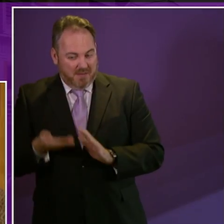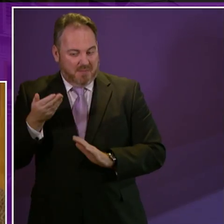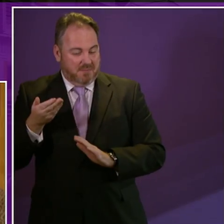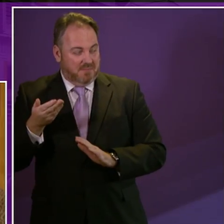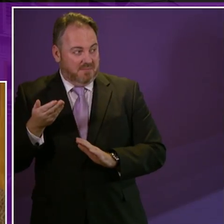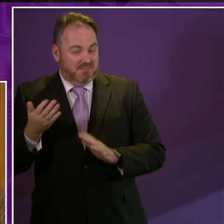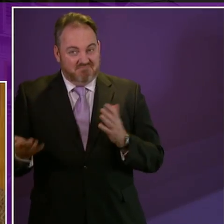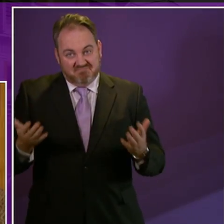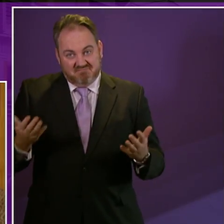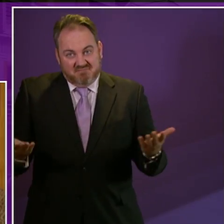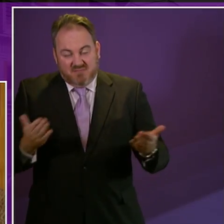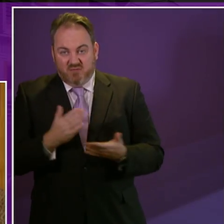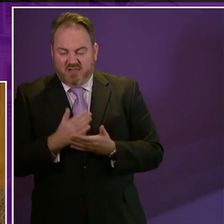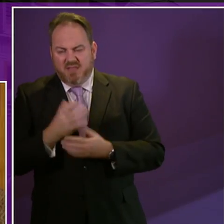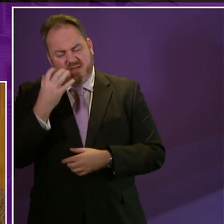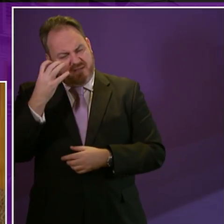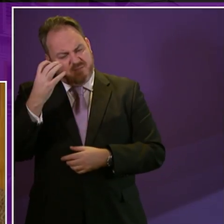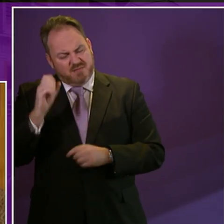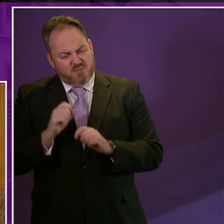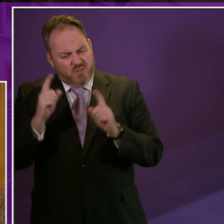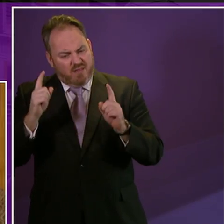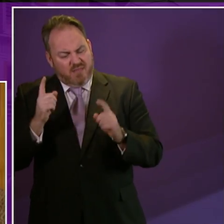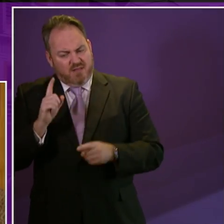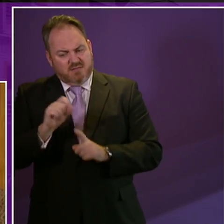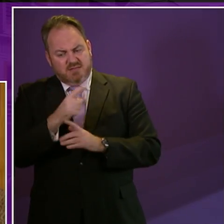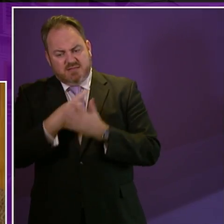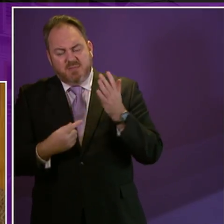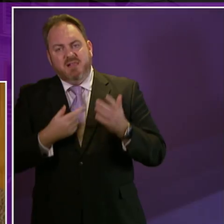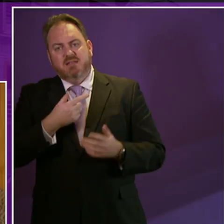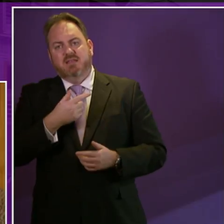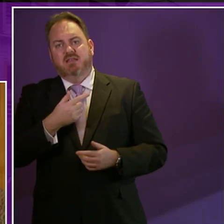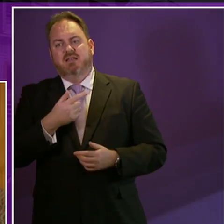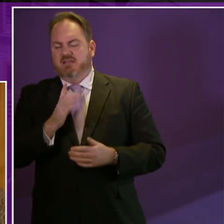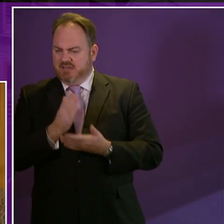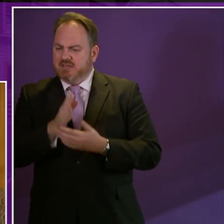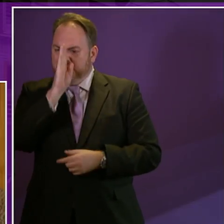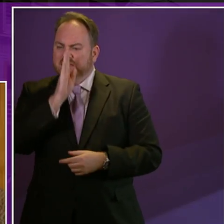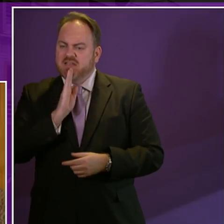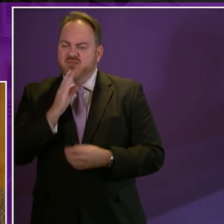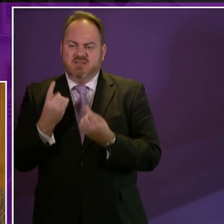to see that the UK Government do take people with disabilities and health conditions seriously we are spending 50 billion pounds a